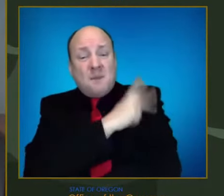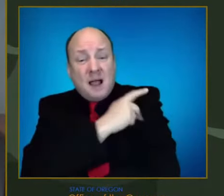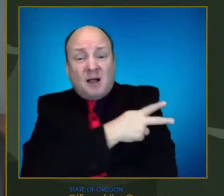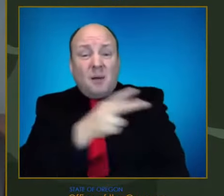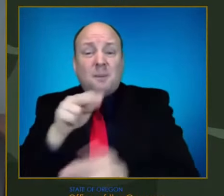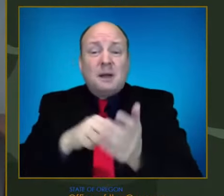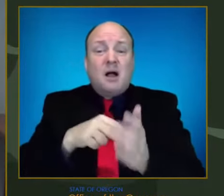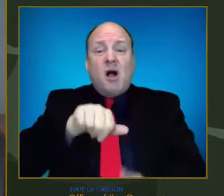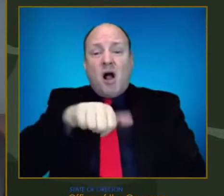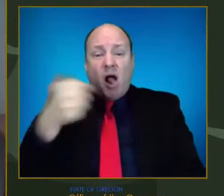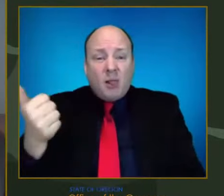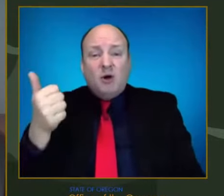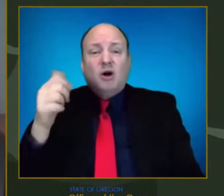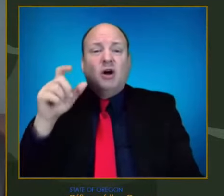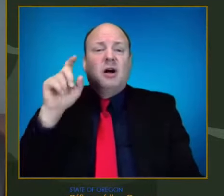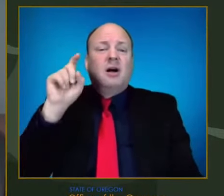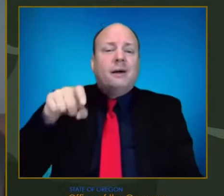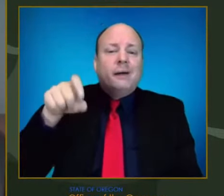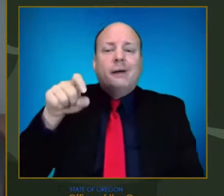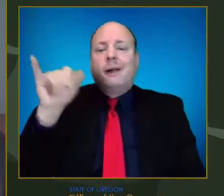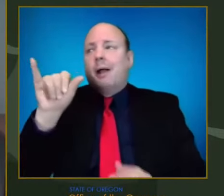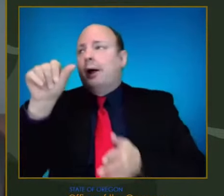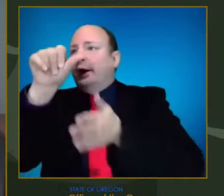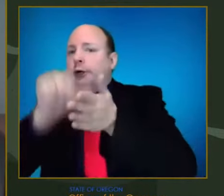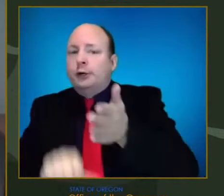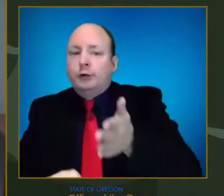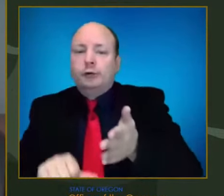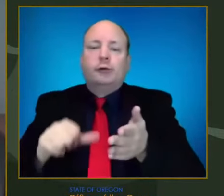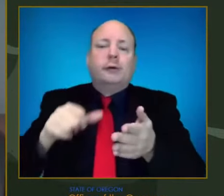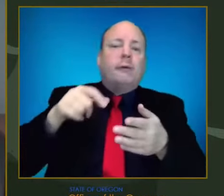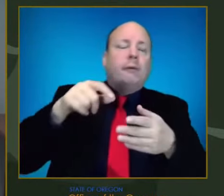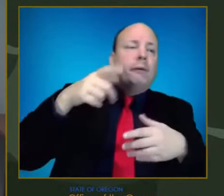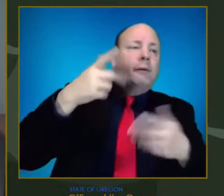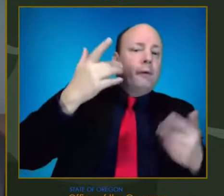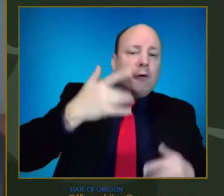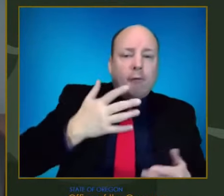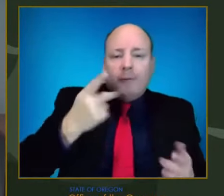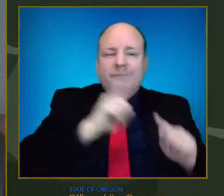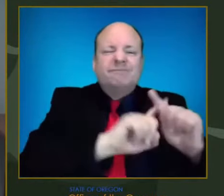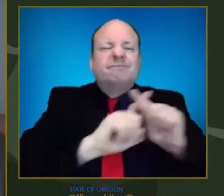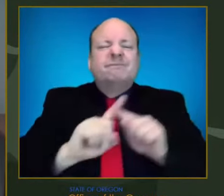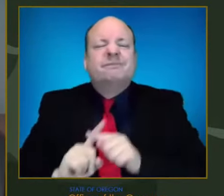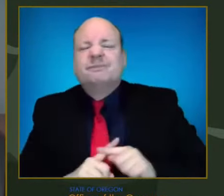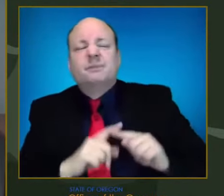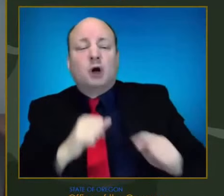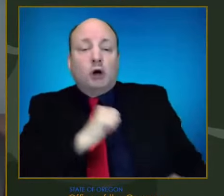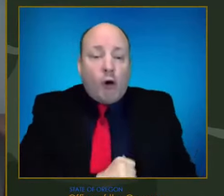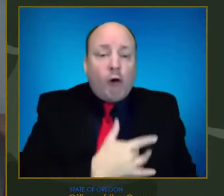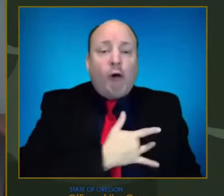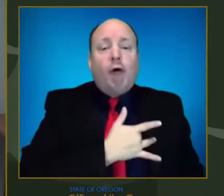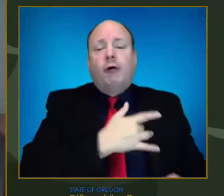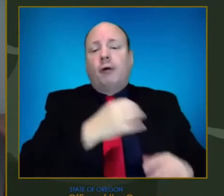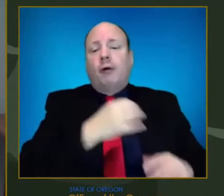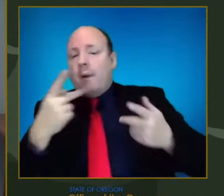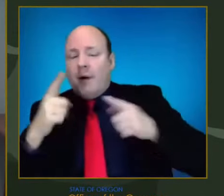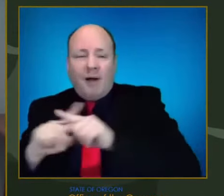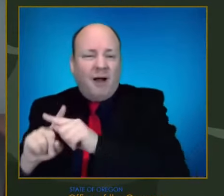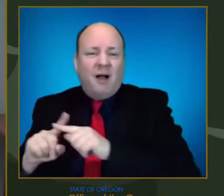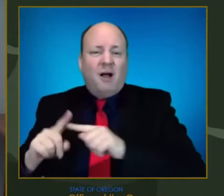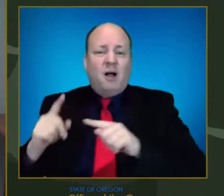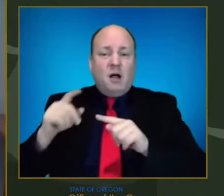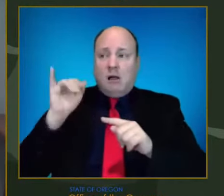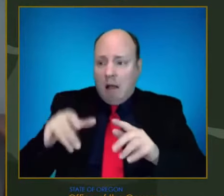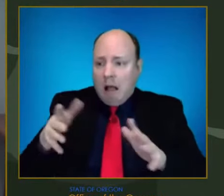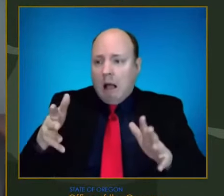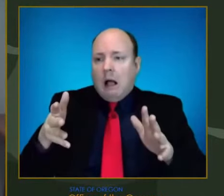patients extremely severe. And with COVID-19. Oregonians are already presenting with more acute illnesses as a result of